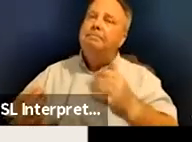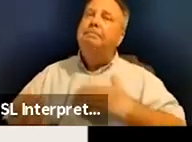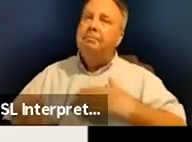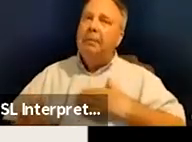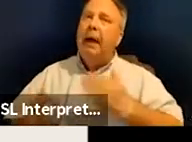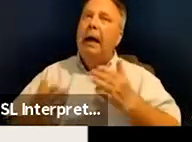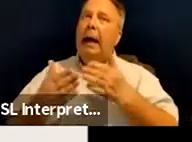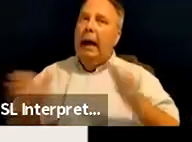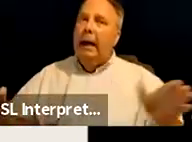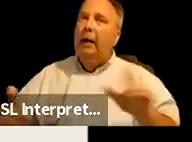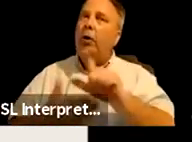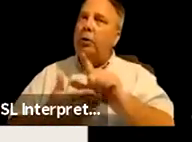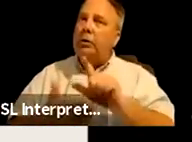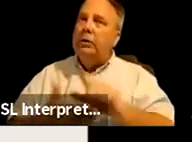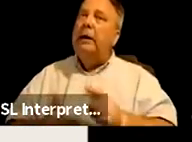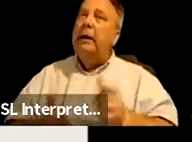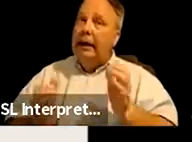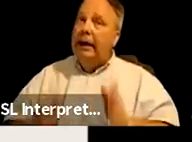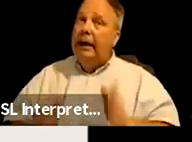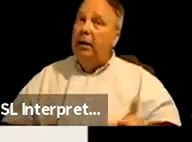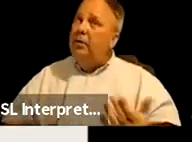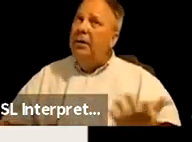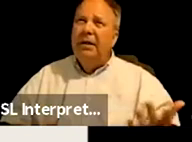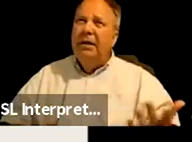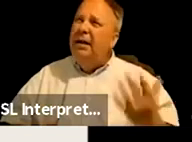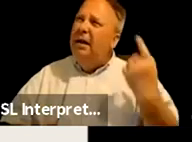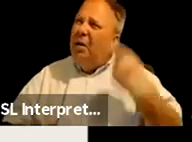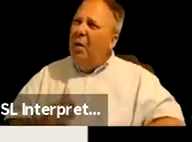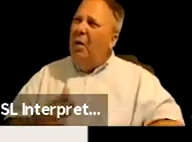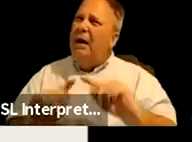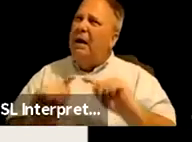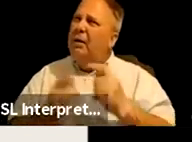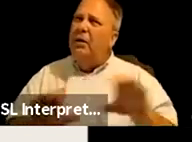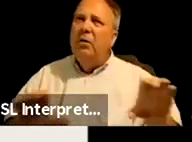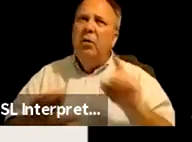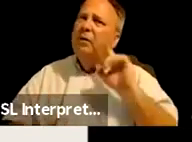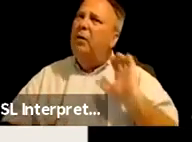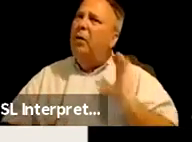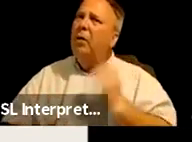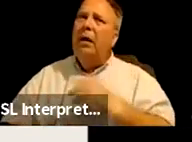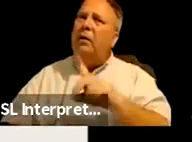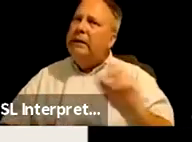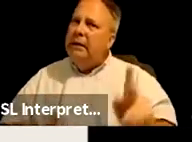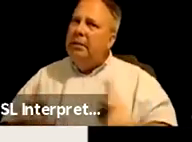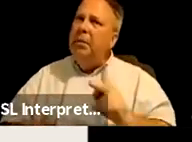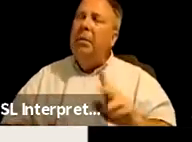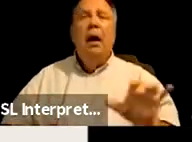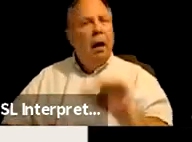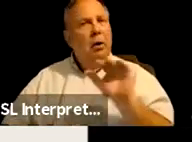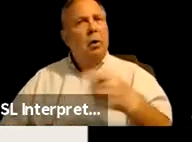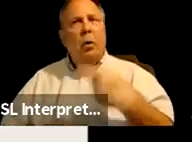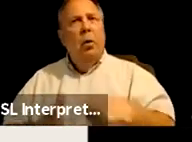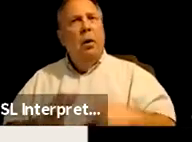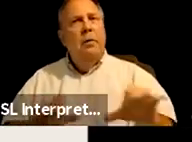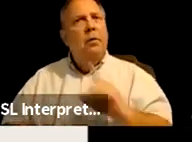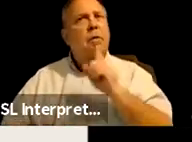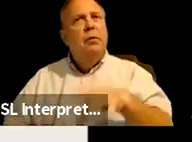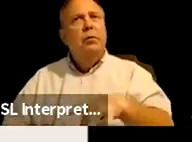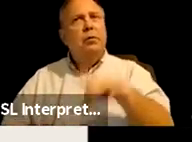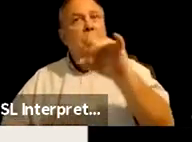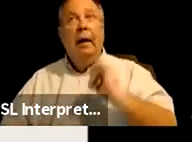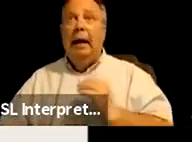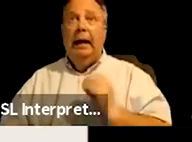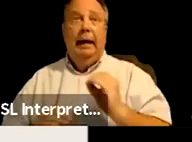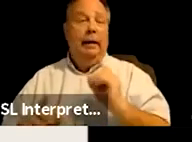large counselor and asked them like, what is the tribe doing for our disabled people? I also asked what they're doing for two spirits of which I got